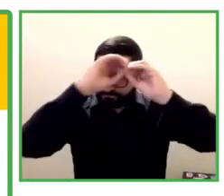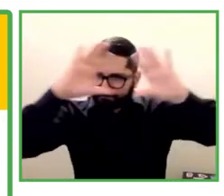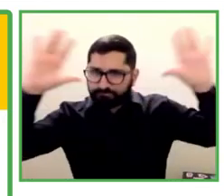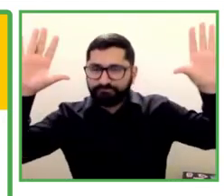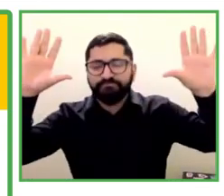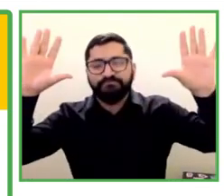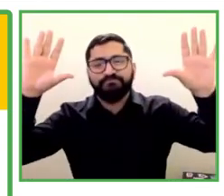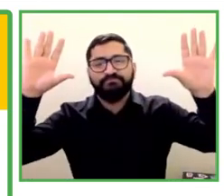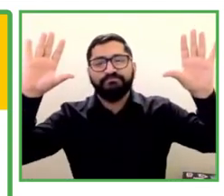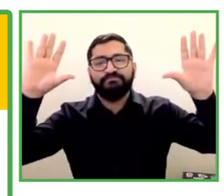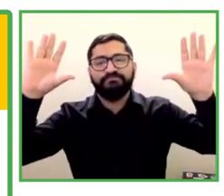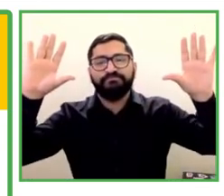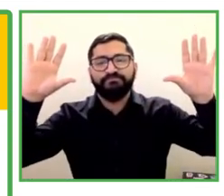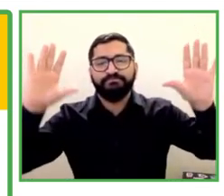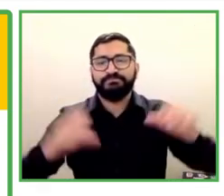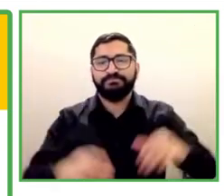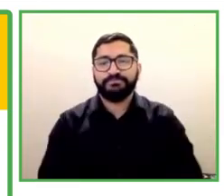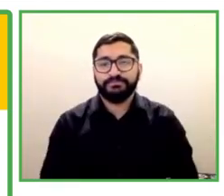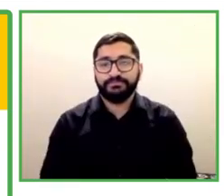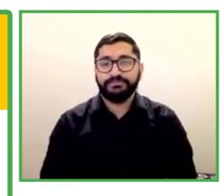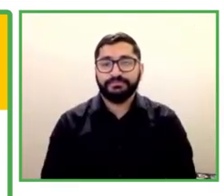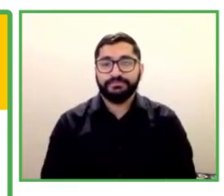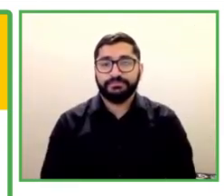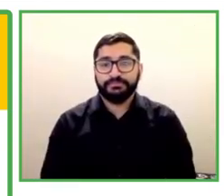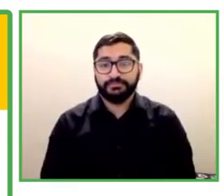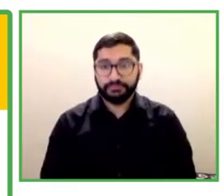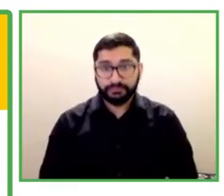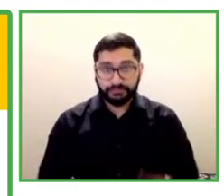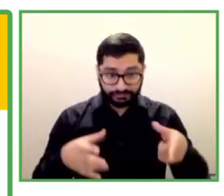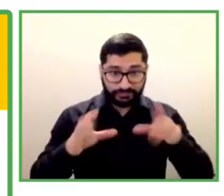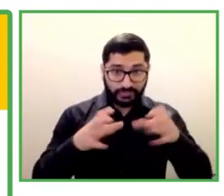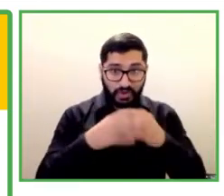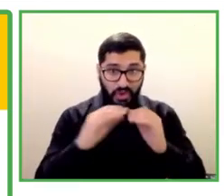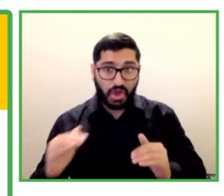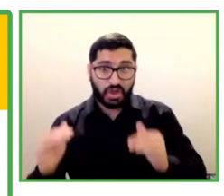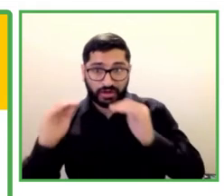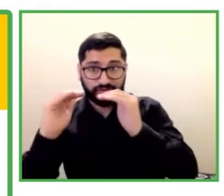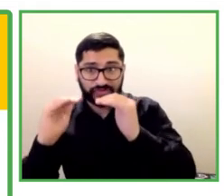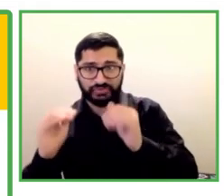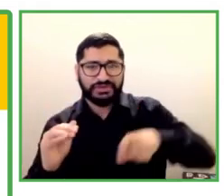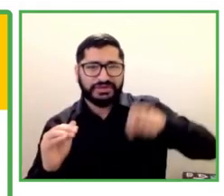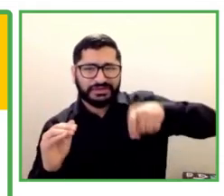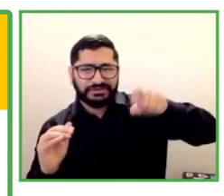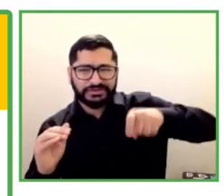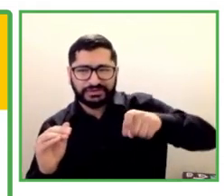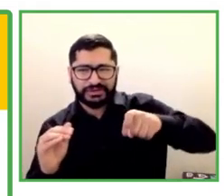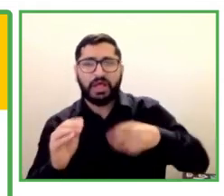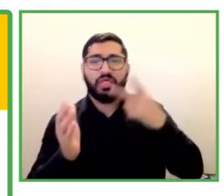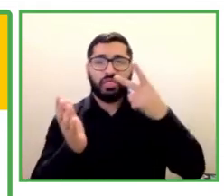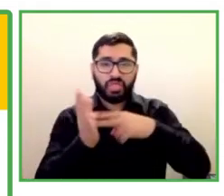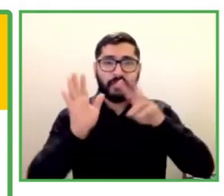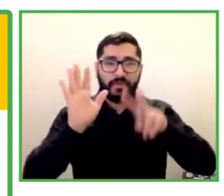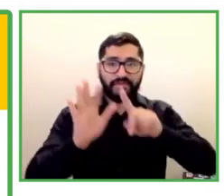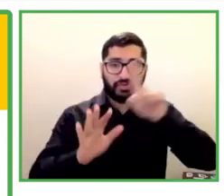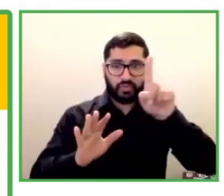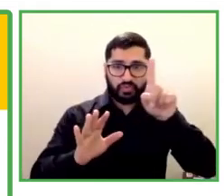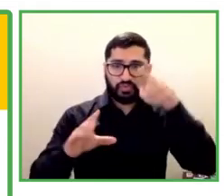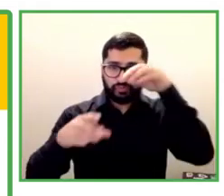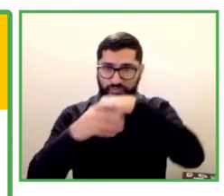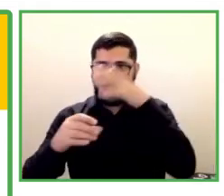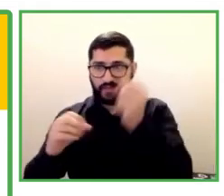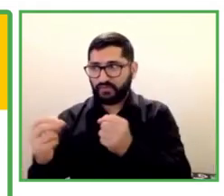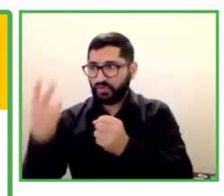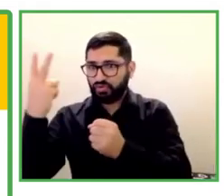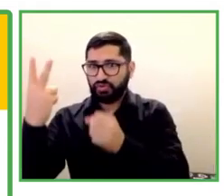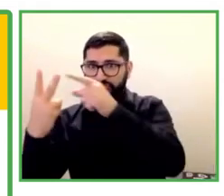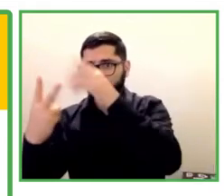models. One is for the less educated youth who are large numbers in developing countries like India, the 10th